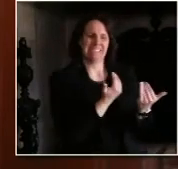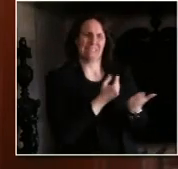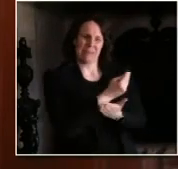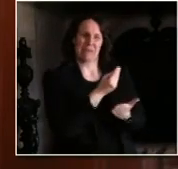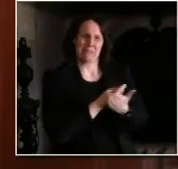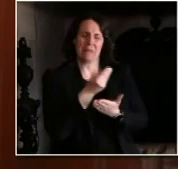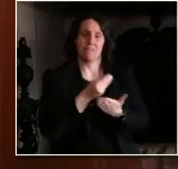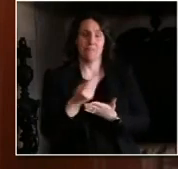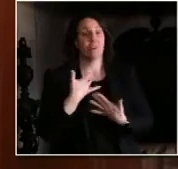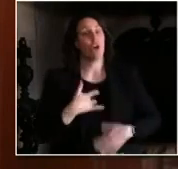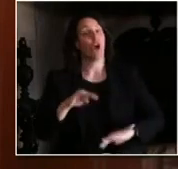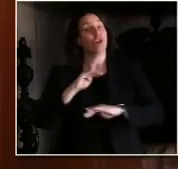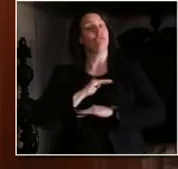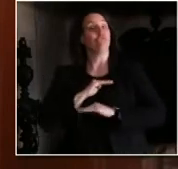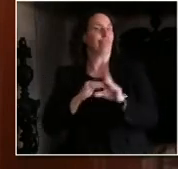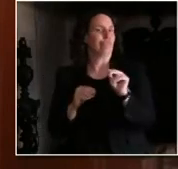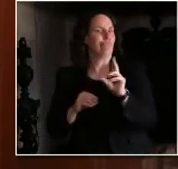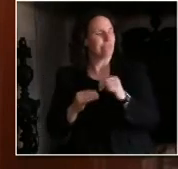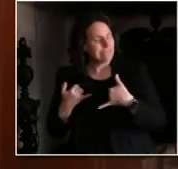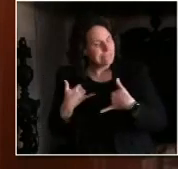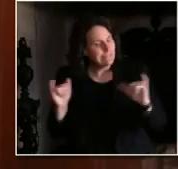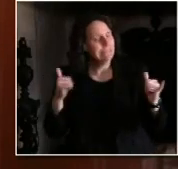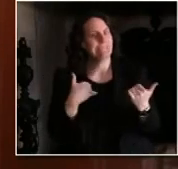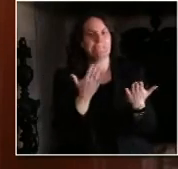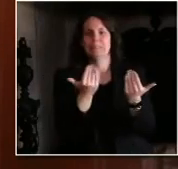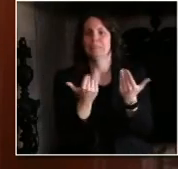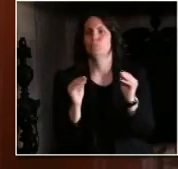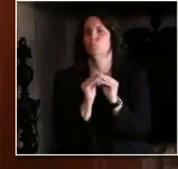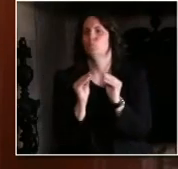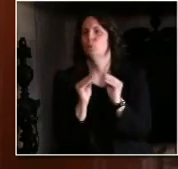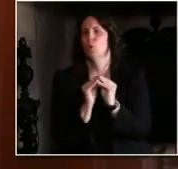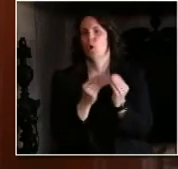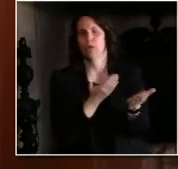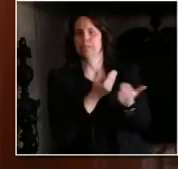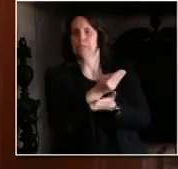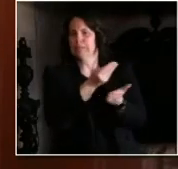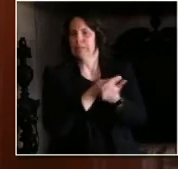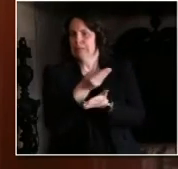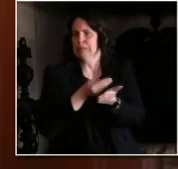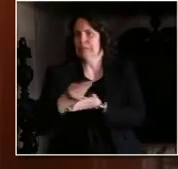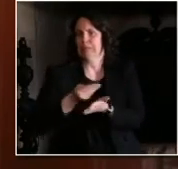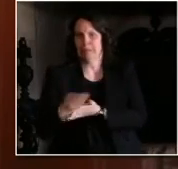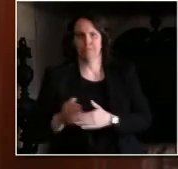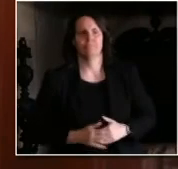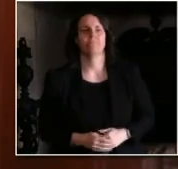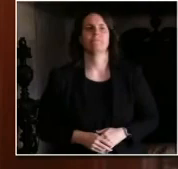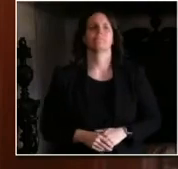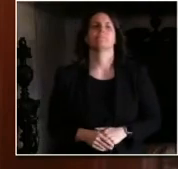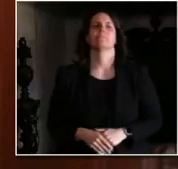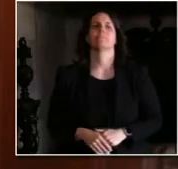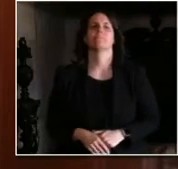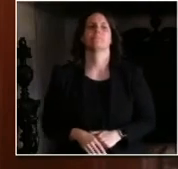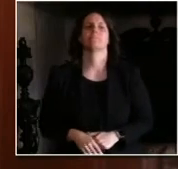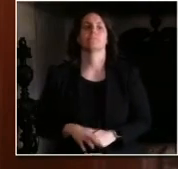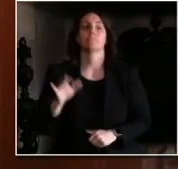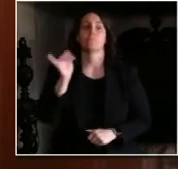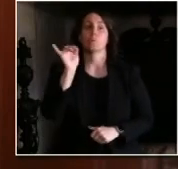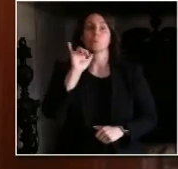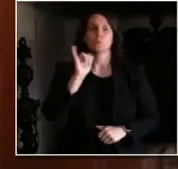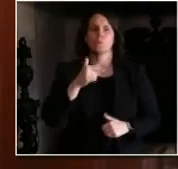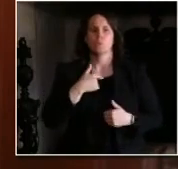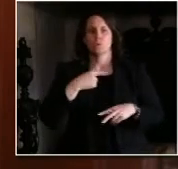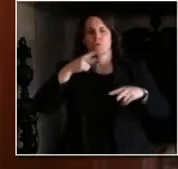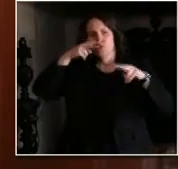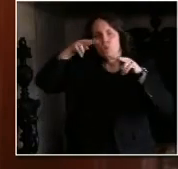to implement decontamination strategies of our existing PPE so that we can safely bolster the supplies